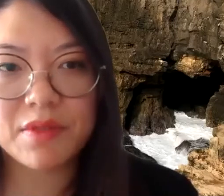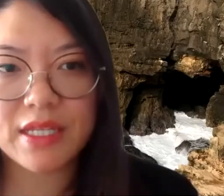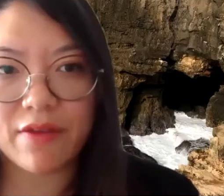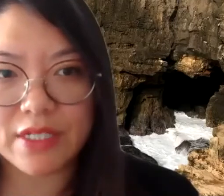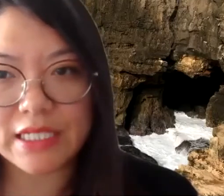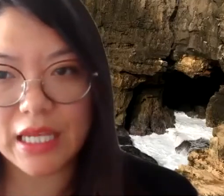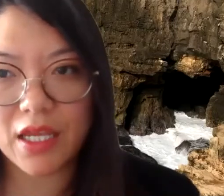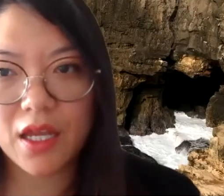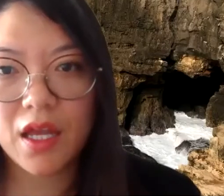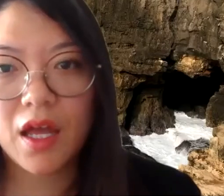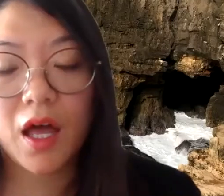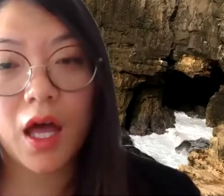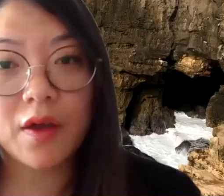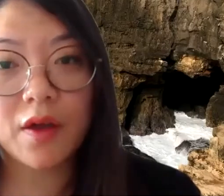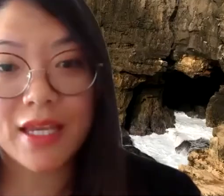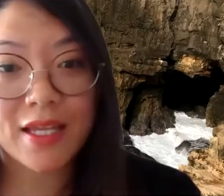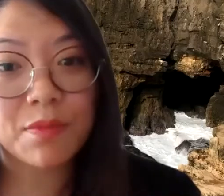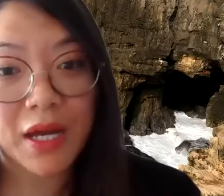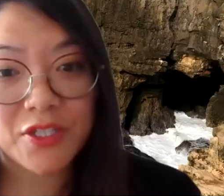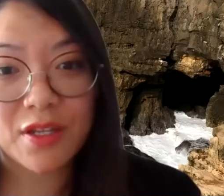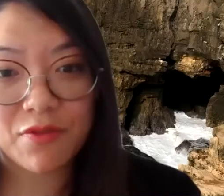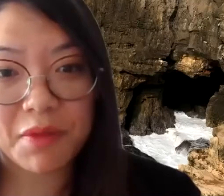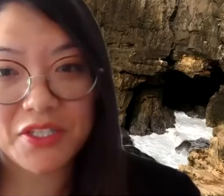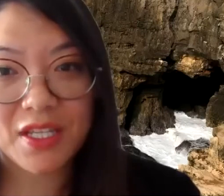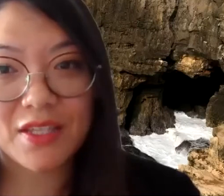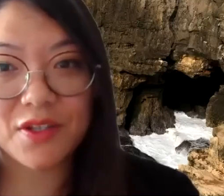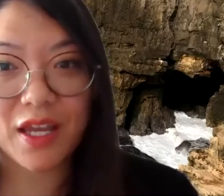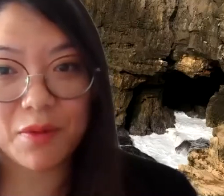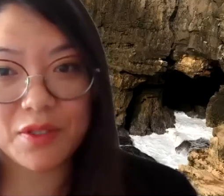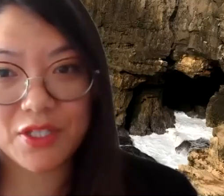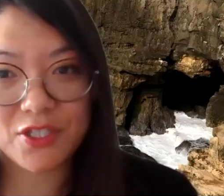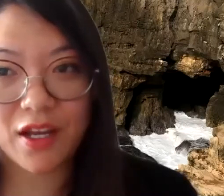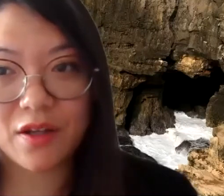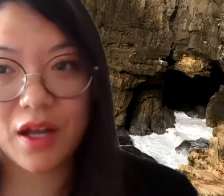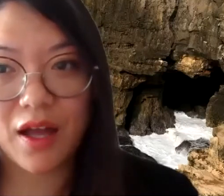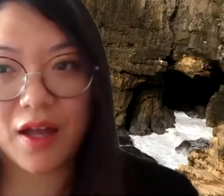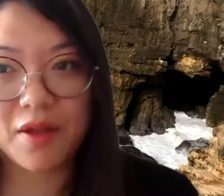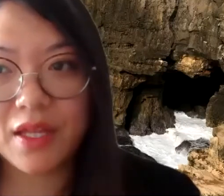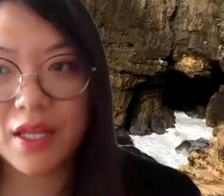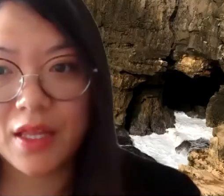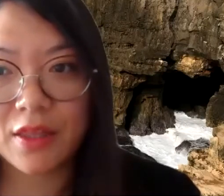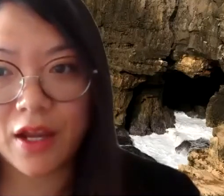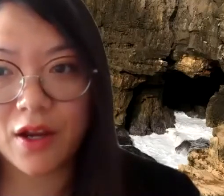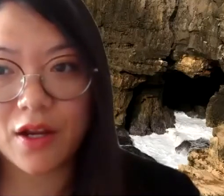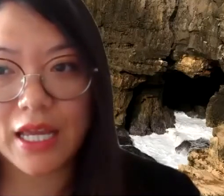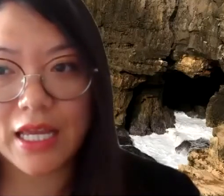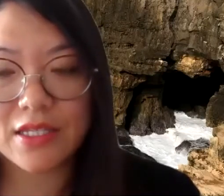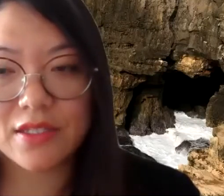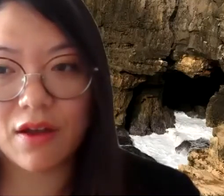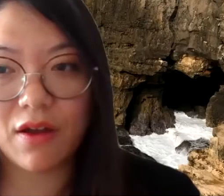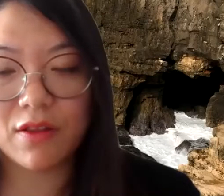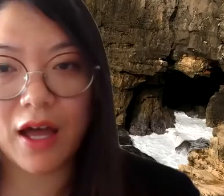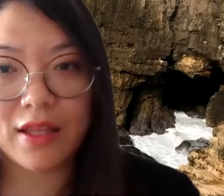scam to the FTC? I would say as much information as you're able to share. There